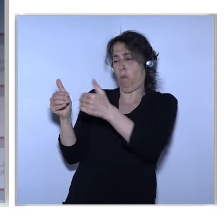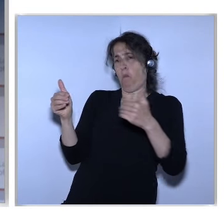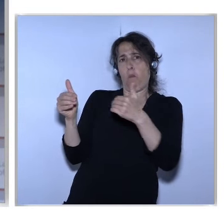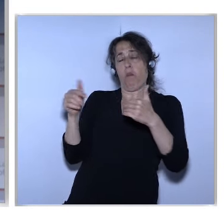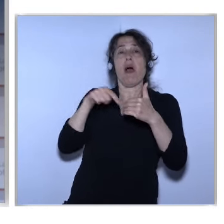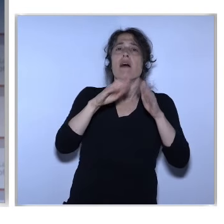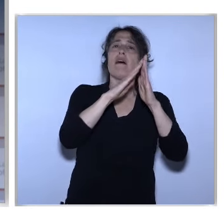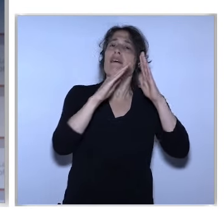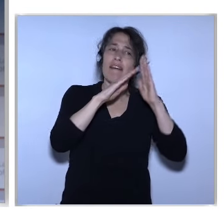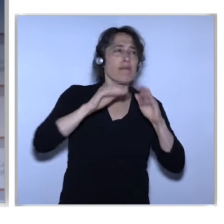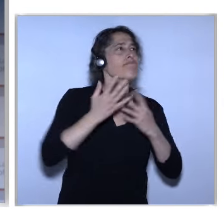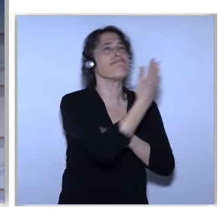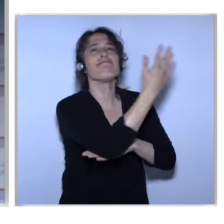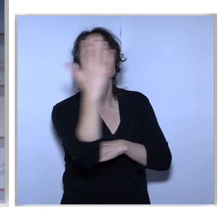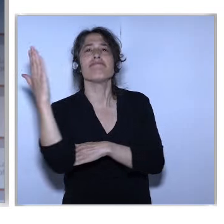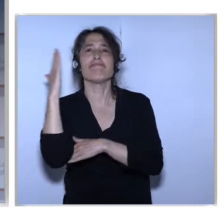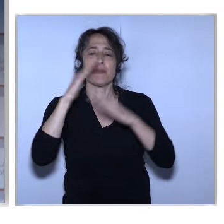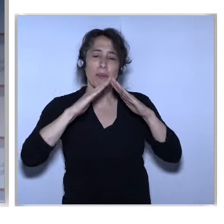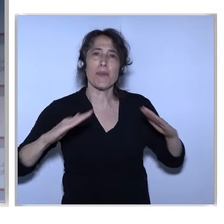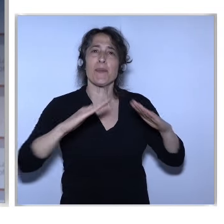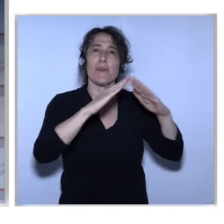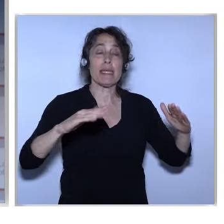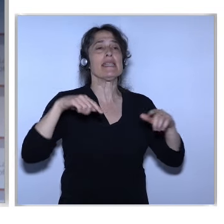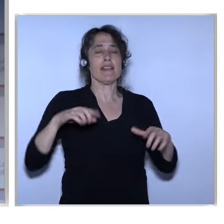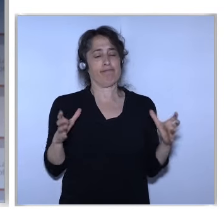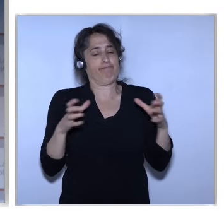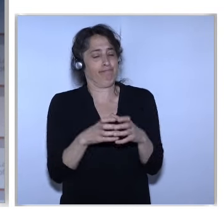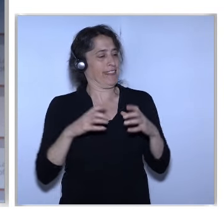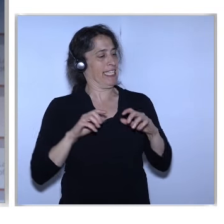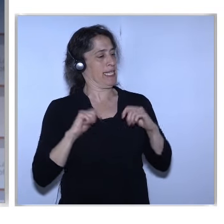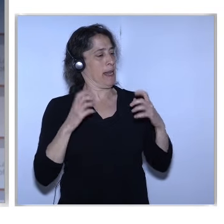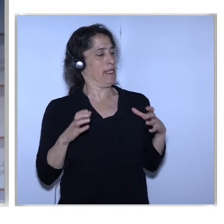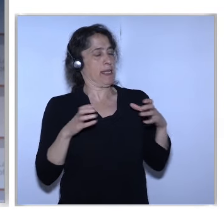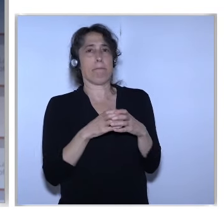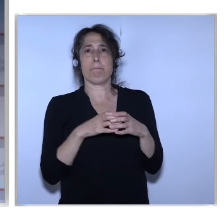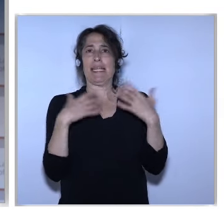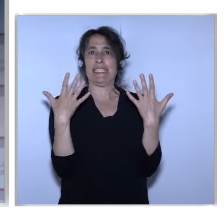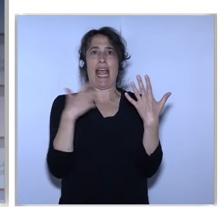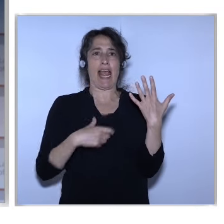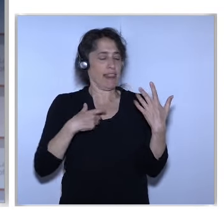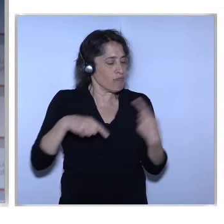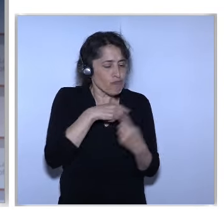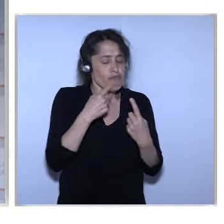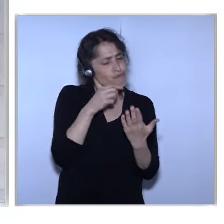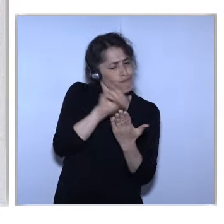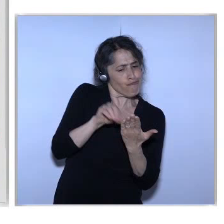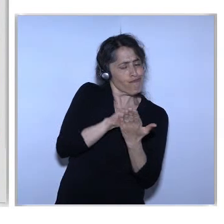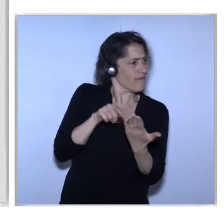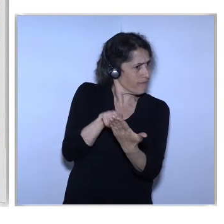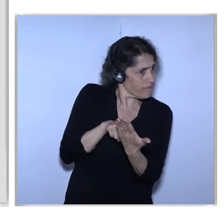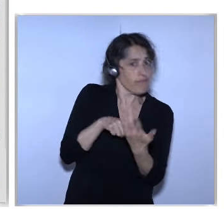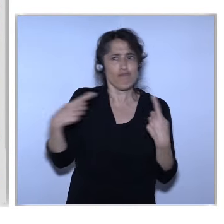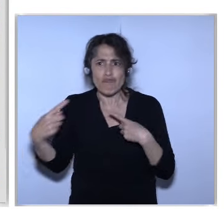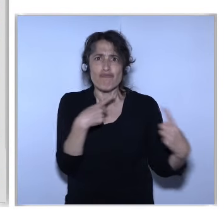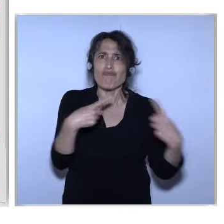Visualizers Making Short Drawings Out Of These As Well And Taking Here As An Example So That We Are Challenging